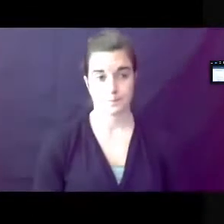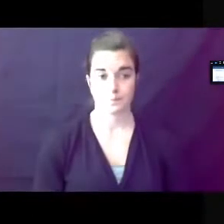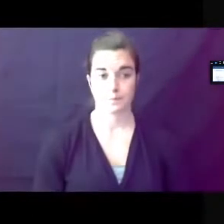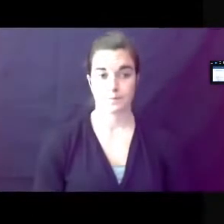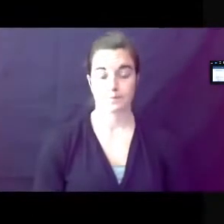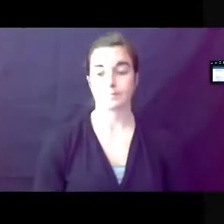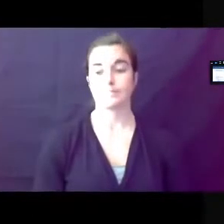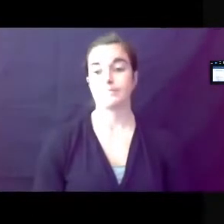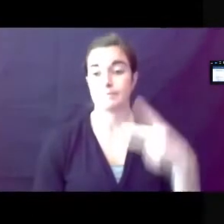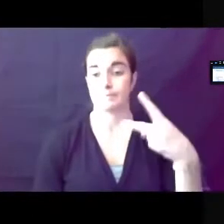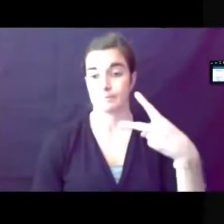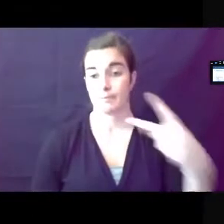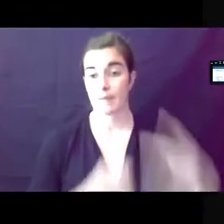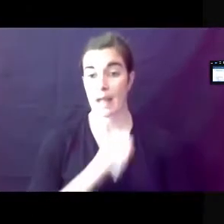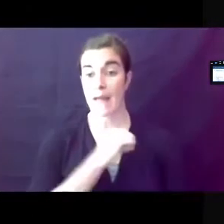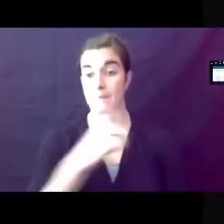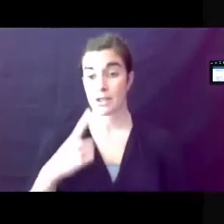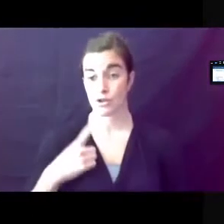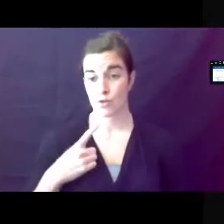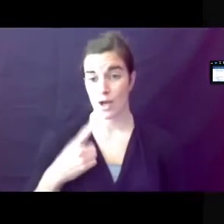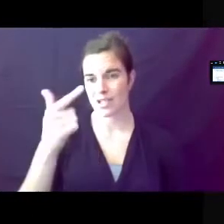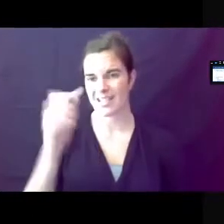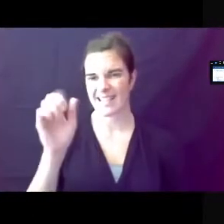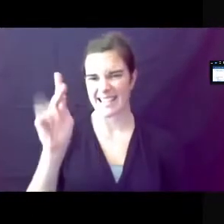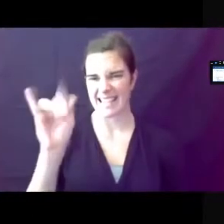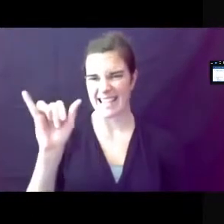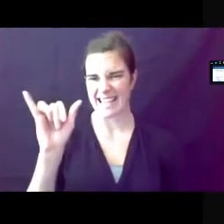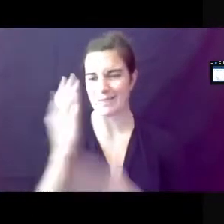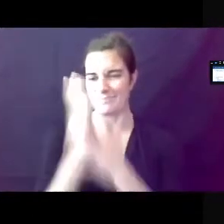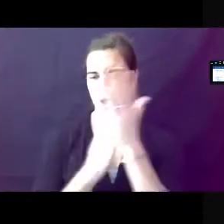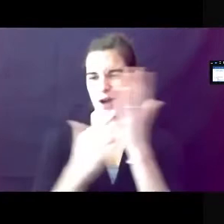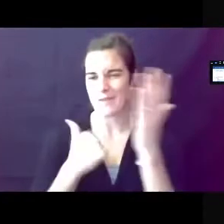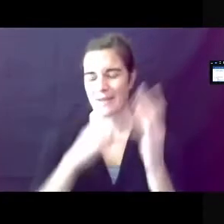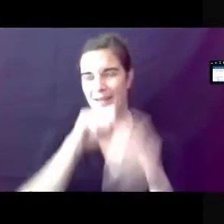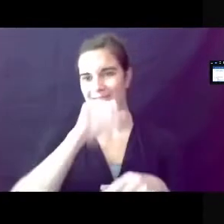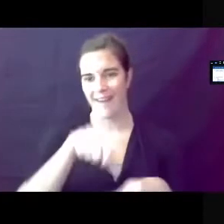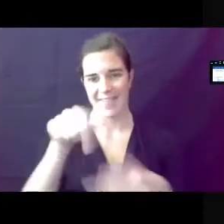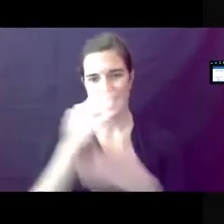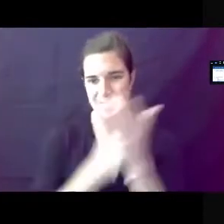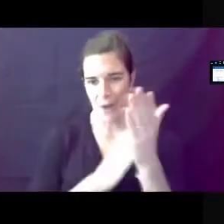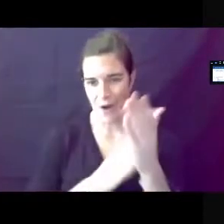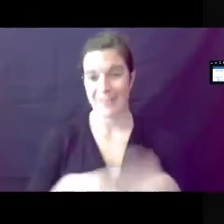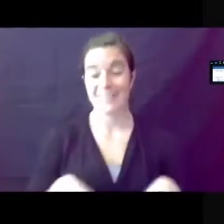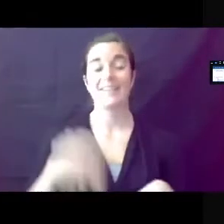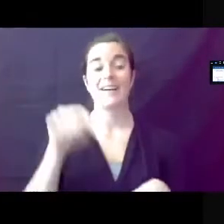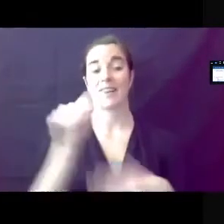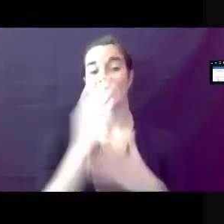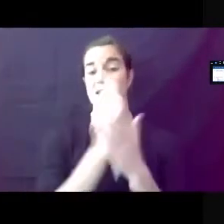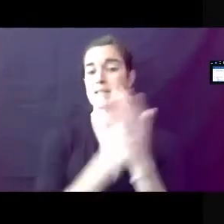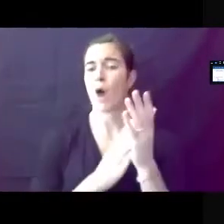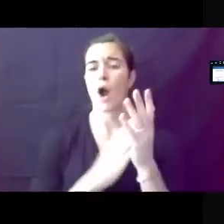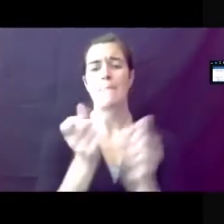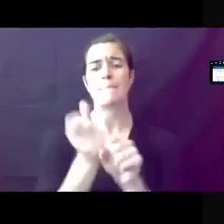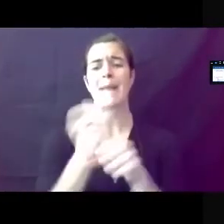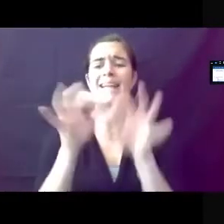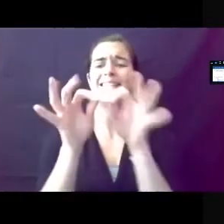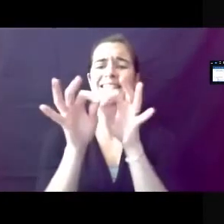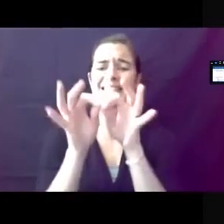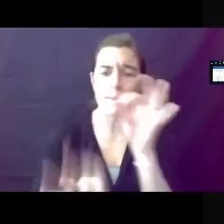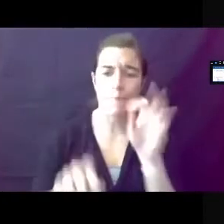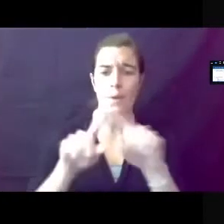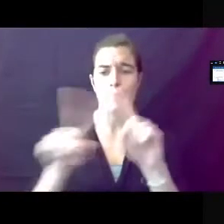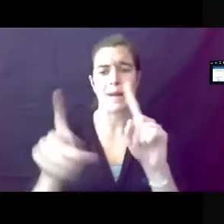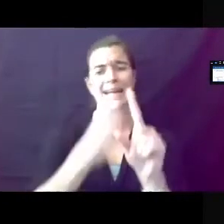The administration and the geeky part of me just loves this section. This section creates simple but a very impactful